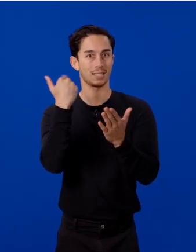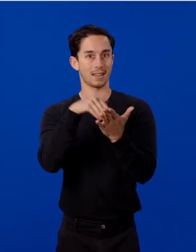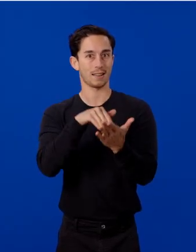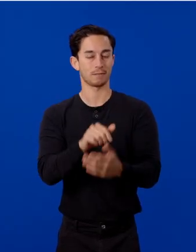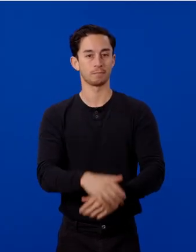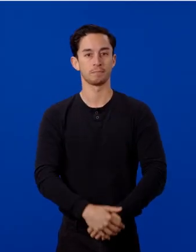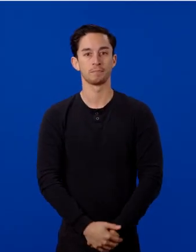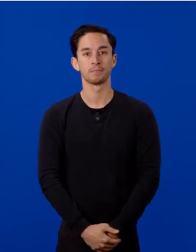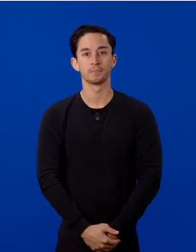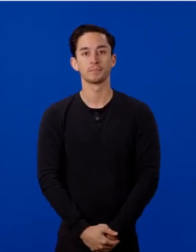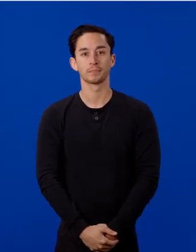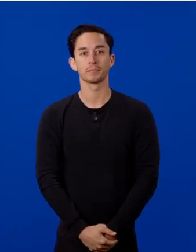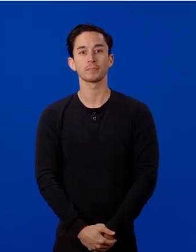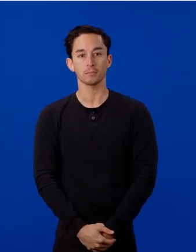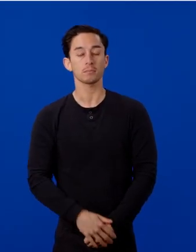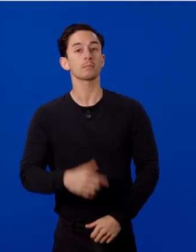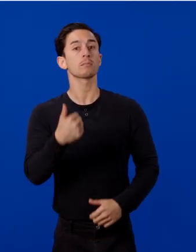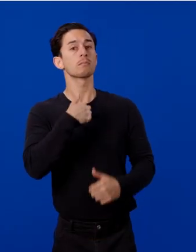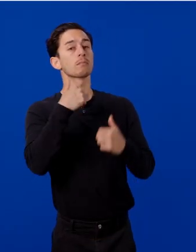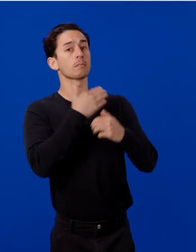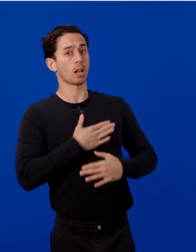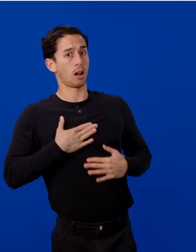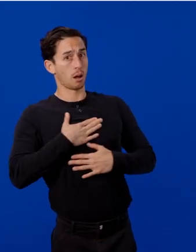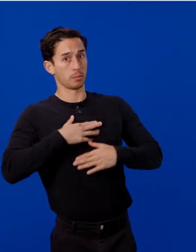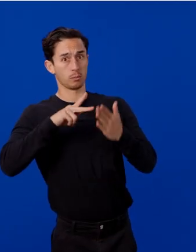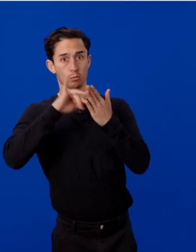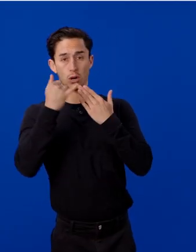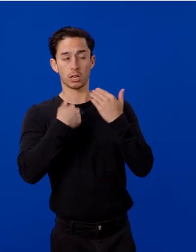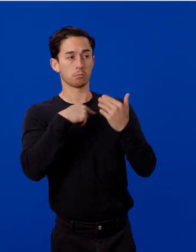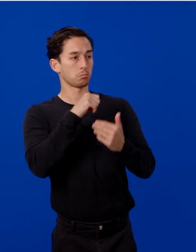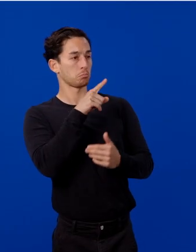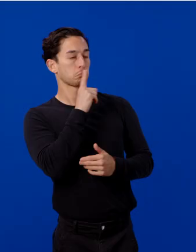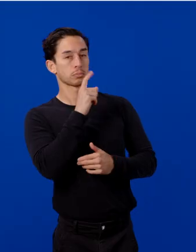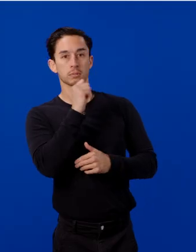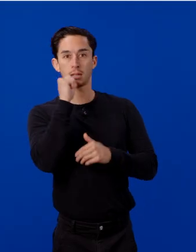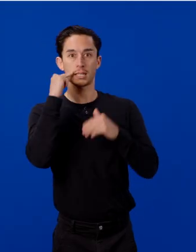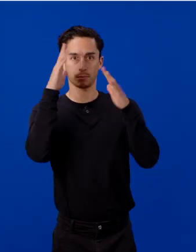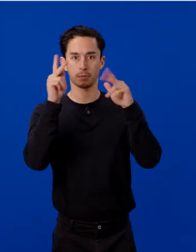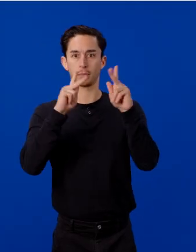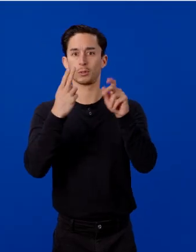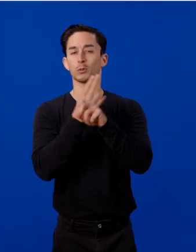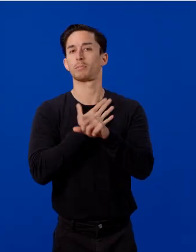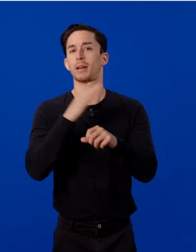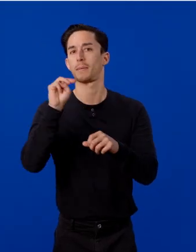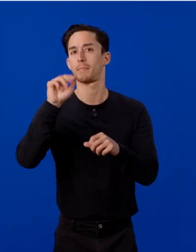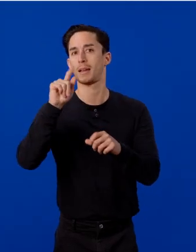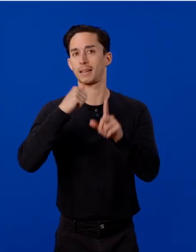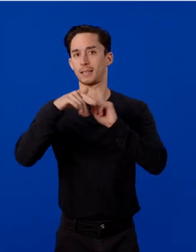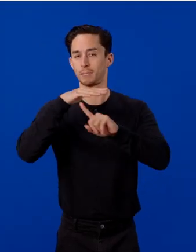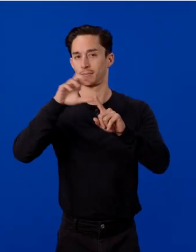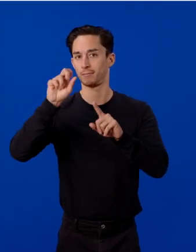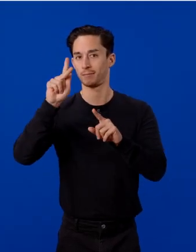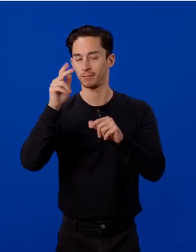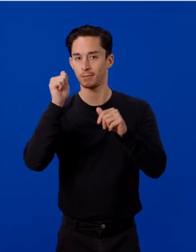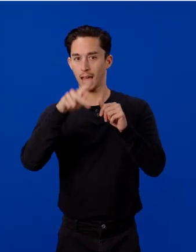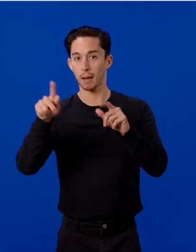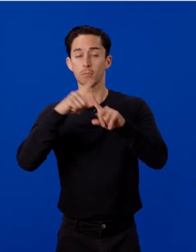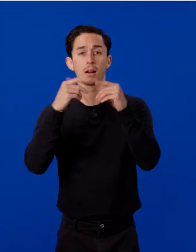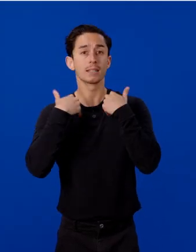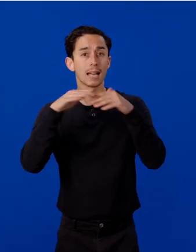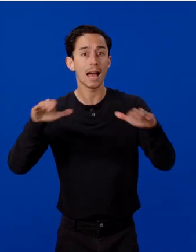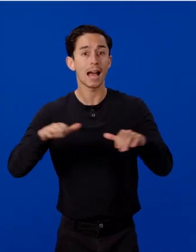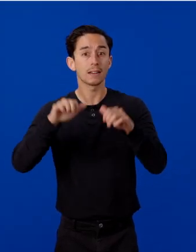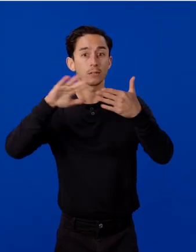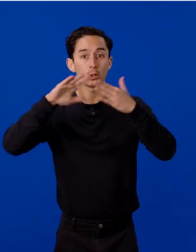From a hobby project, I never expected anyone to use my Meta Special SDK app. Now it has an active community across, and it helped me find